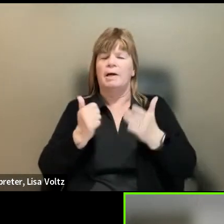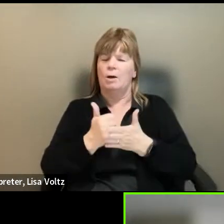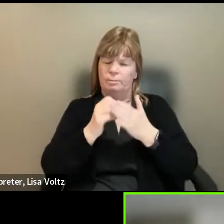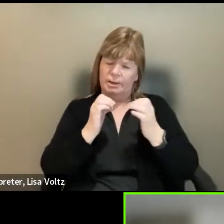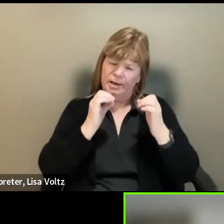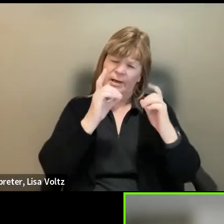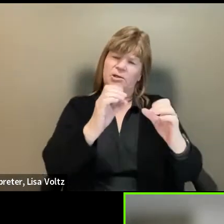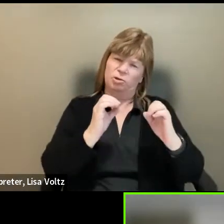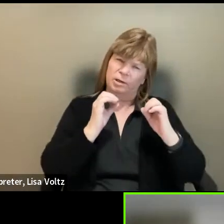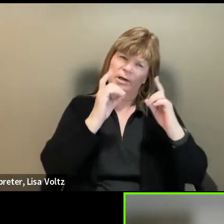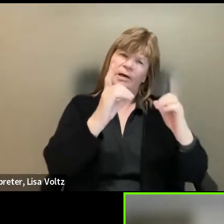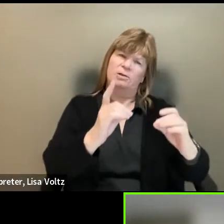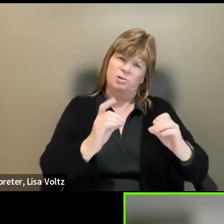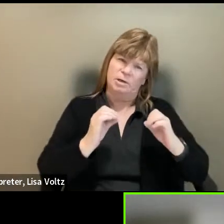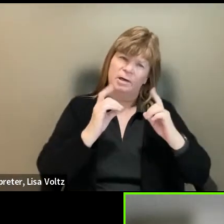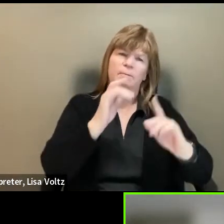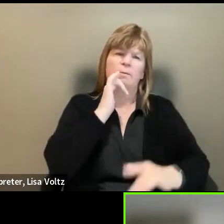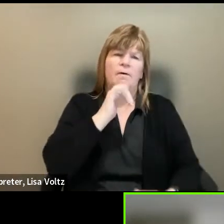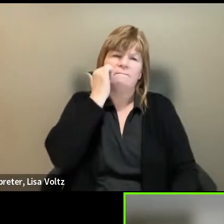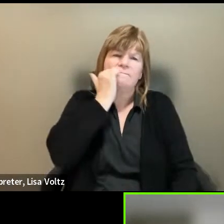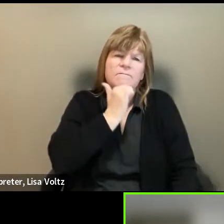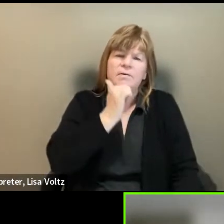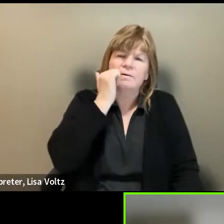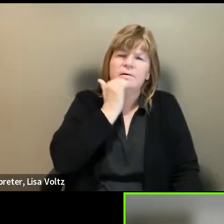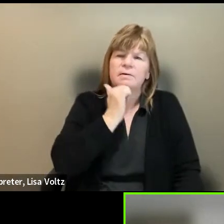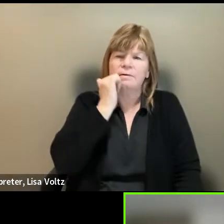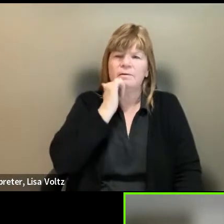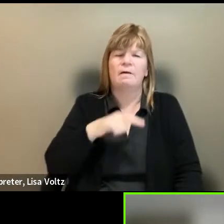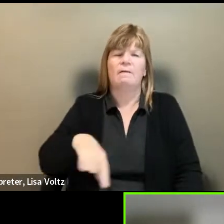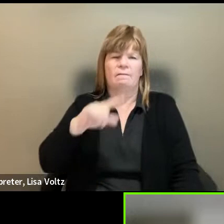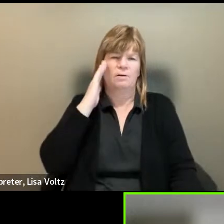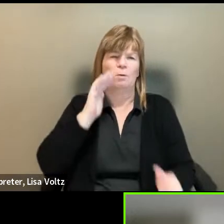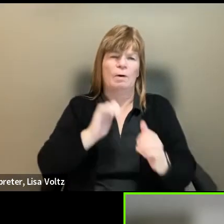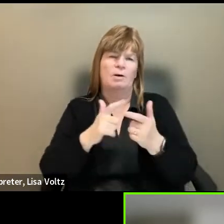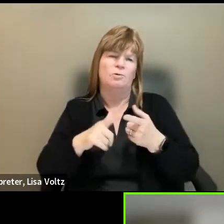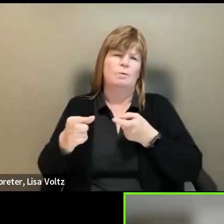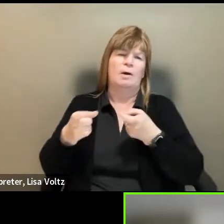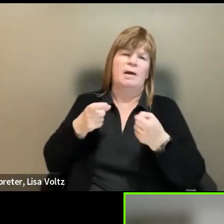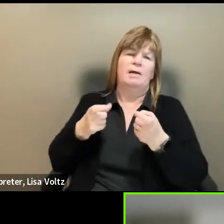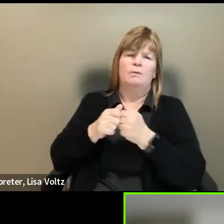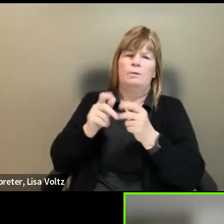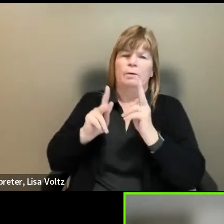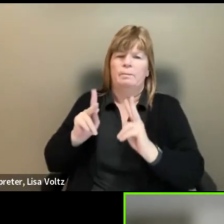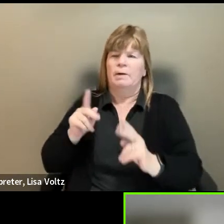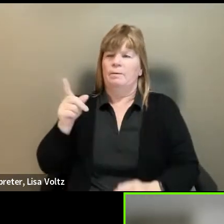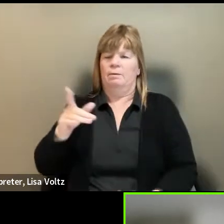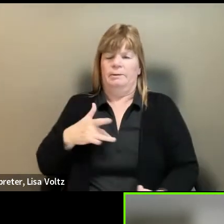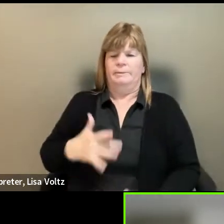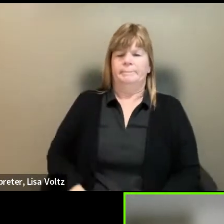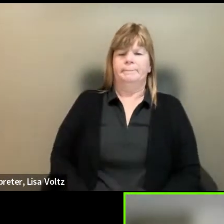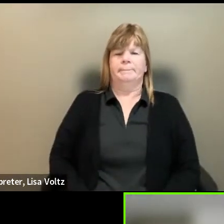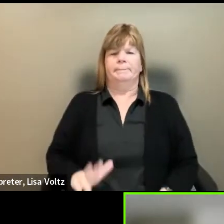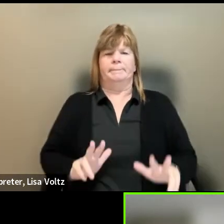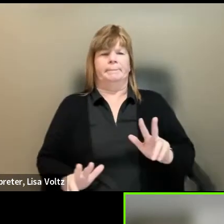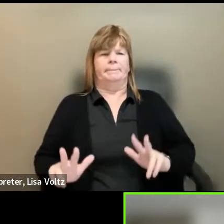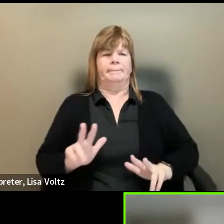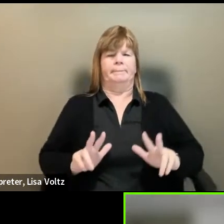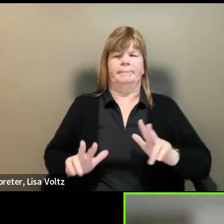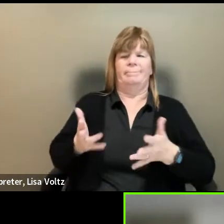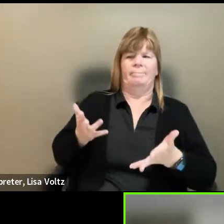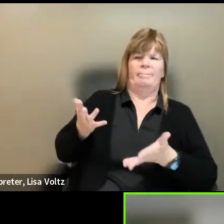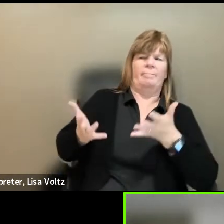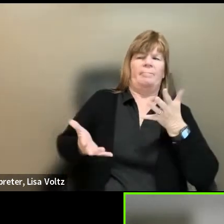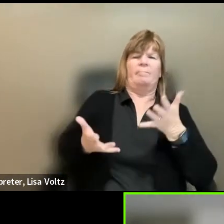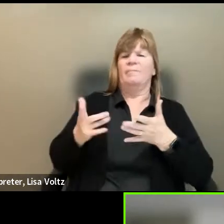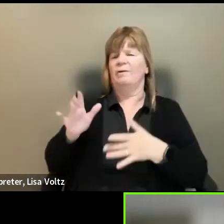over it on a daily basis. They know how to deal with people who are uncomfortable with how they look in a